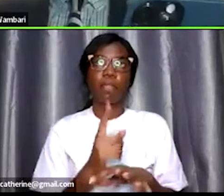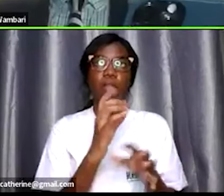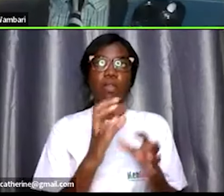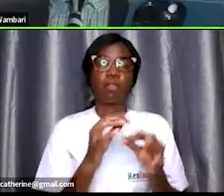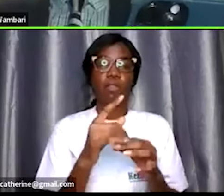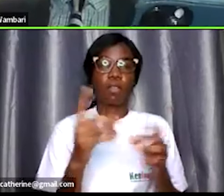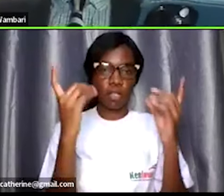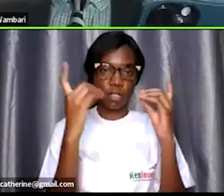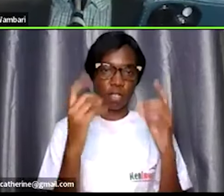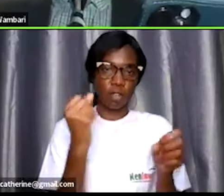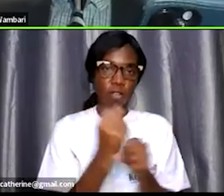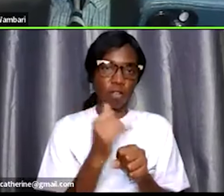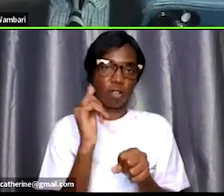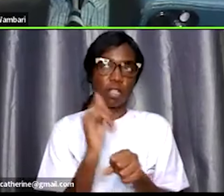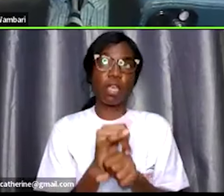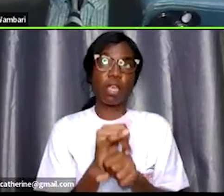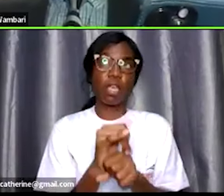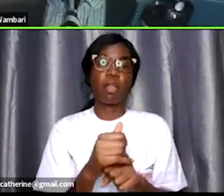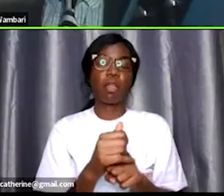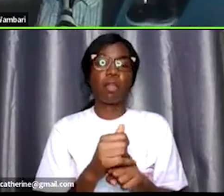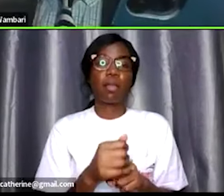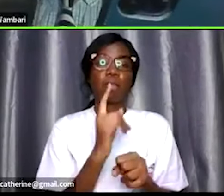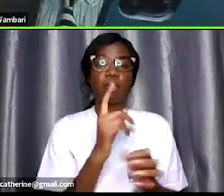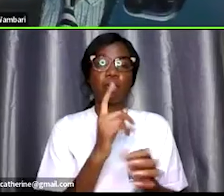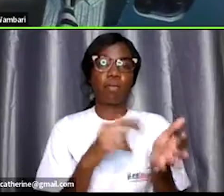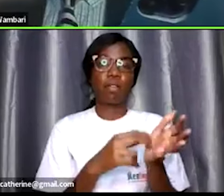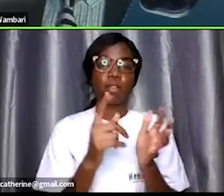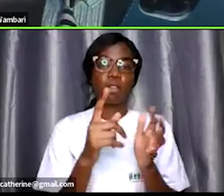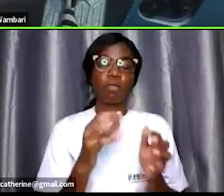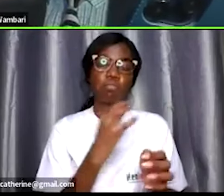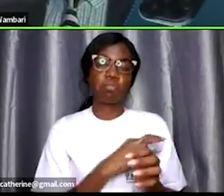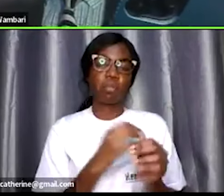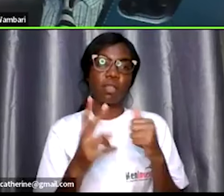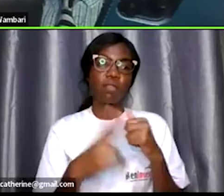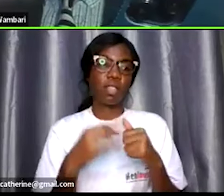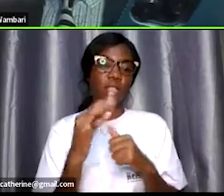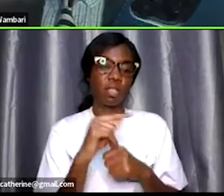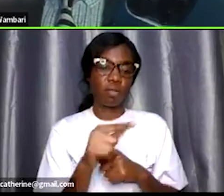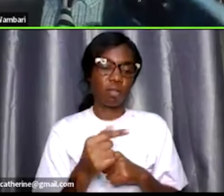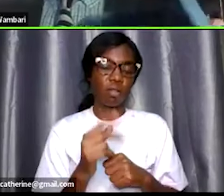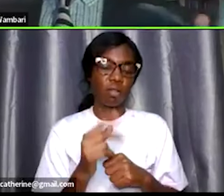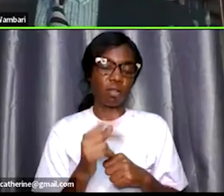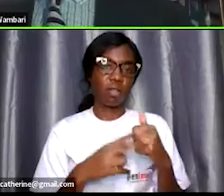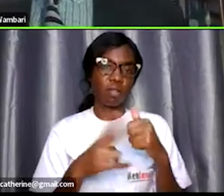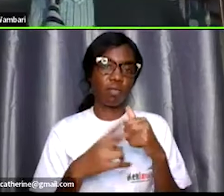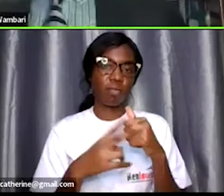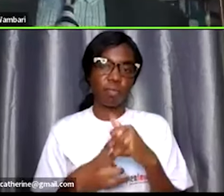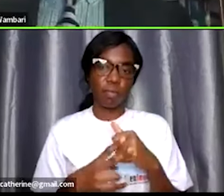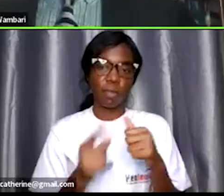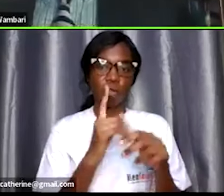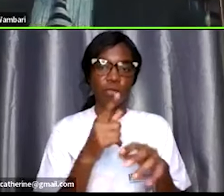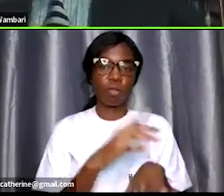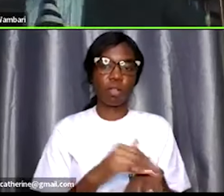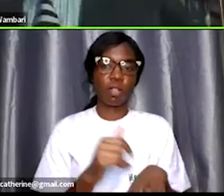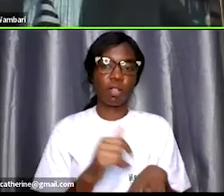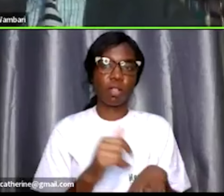hours um uh per week that means you will be earning about 73 777 call them 74 000